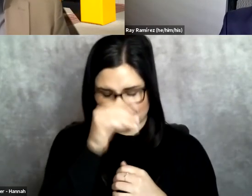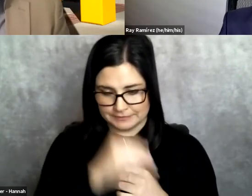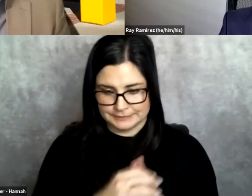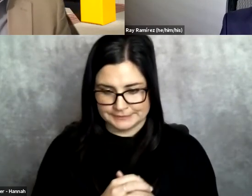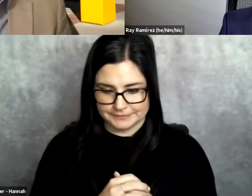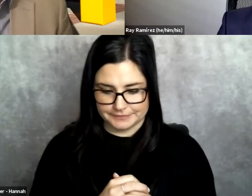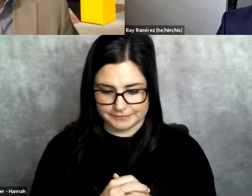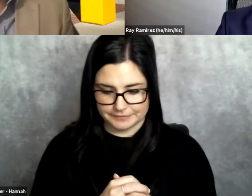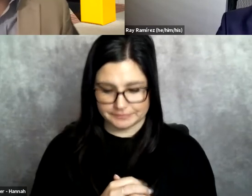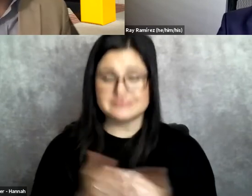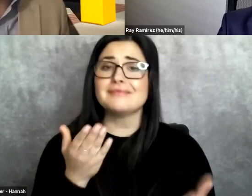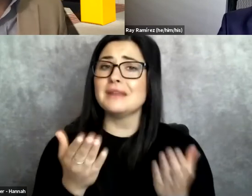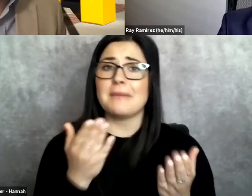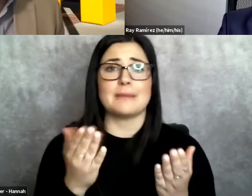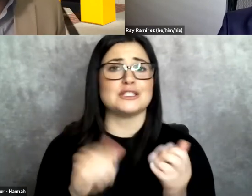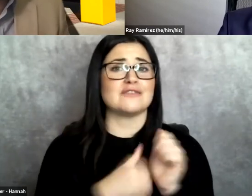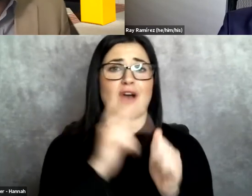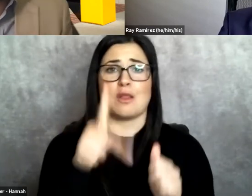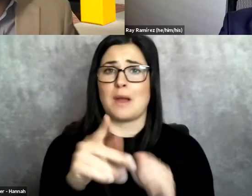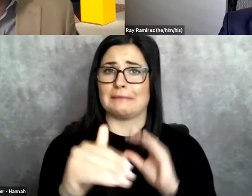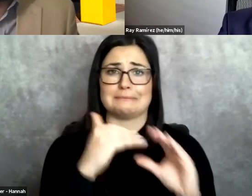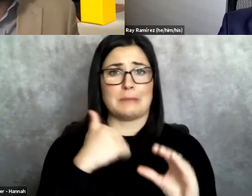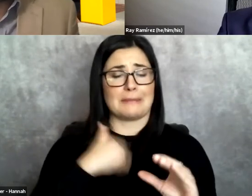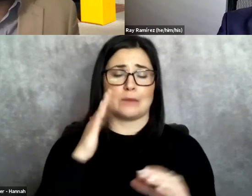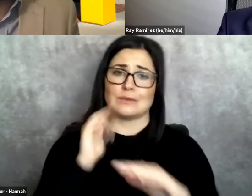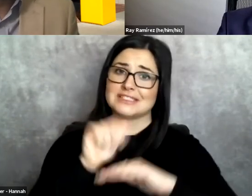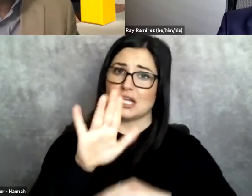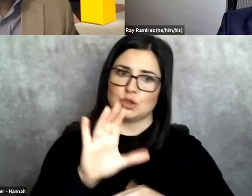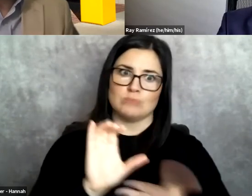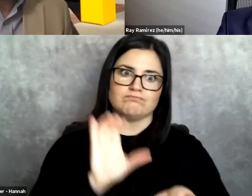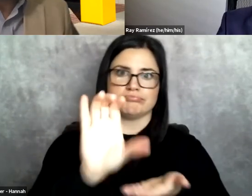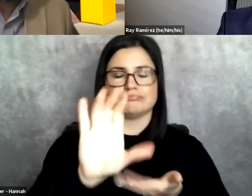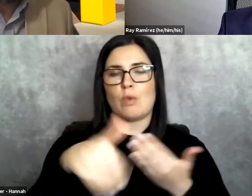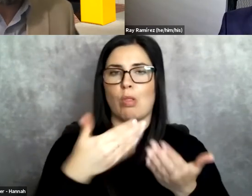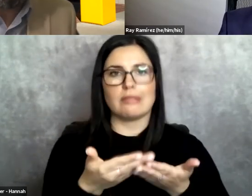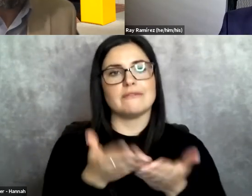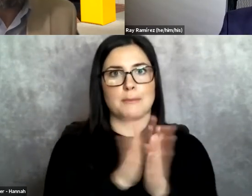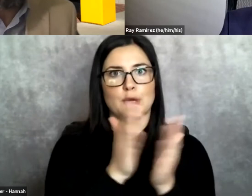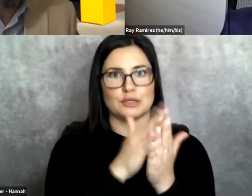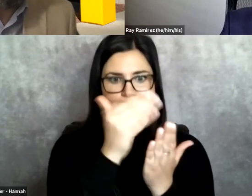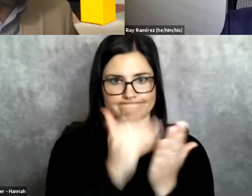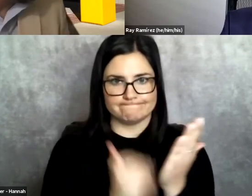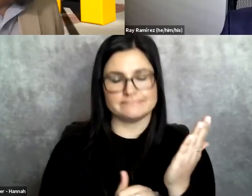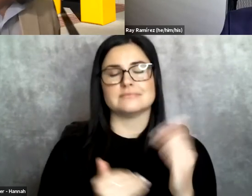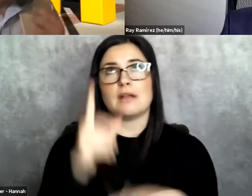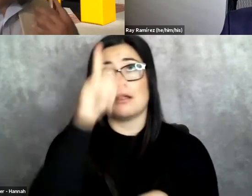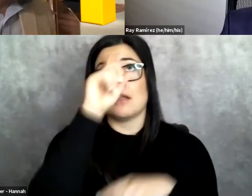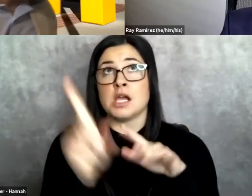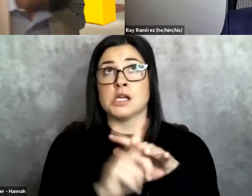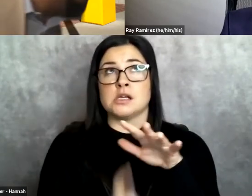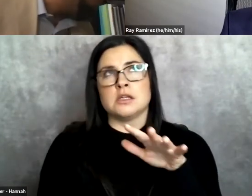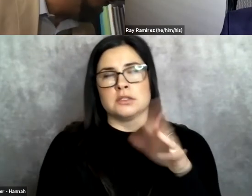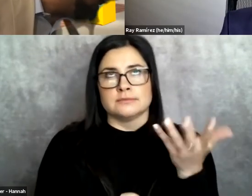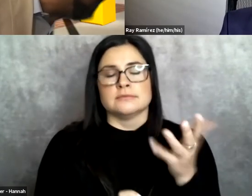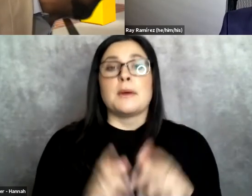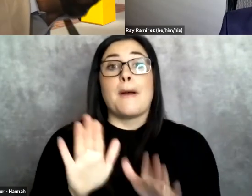I think you might have to just follow up on an email, and I can definitely send you a list of books, right? But off the top of my head, like really nothing's popping up. I just have just